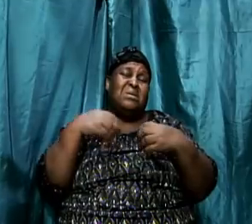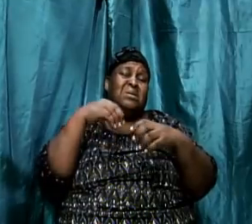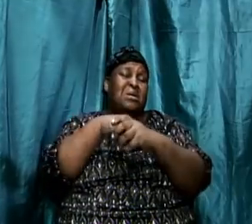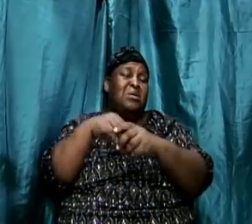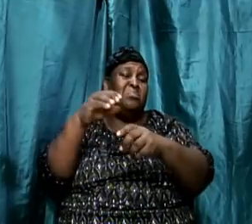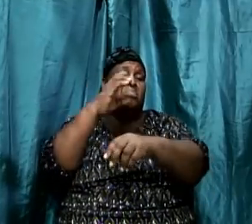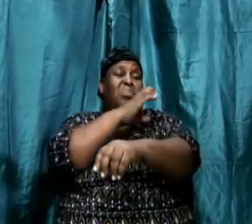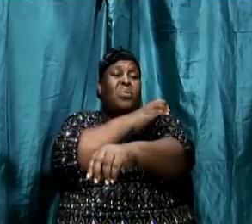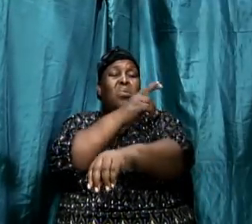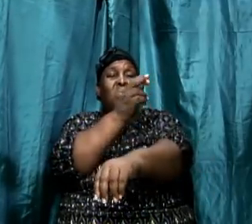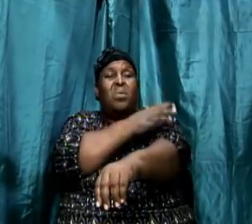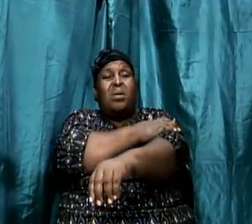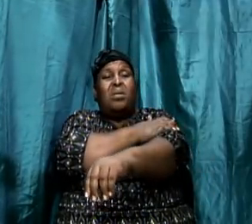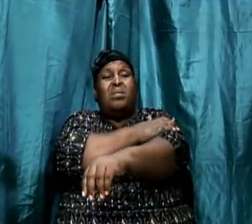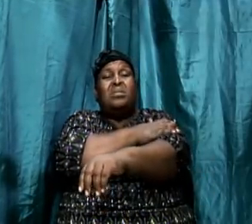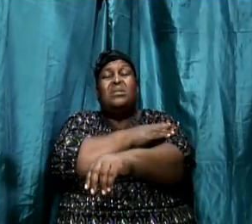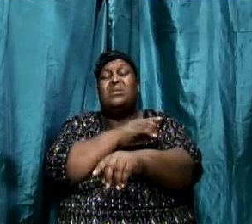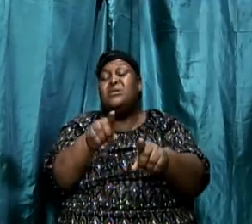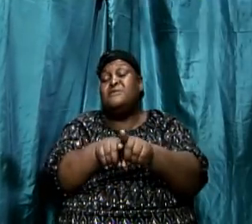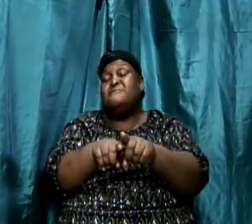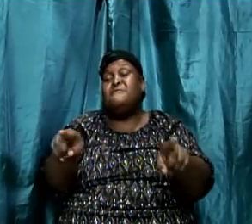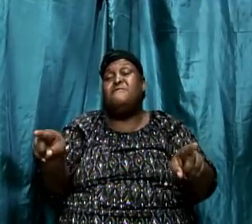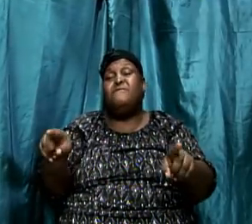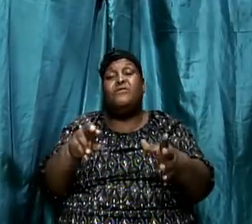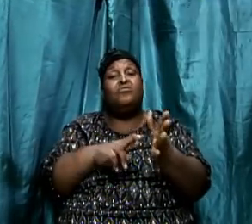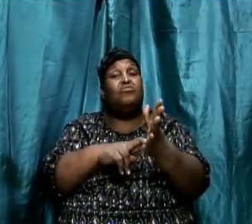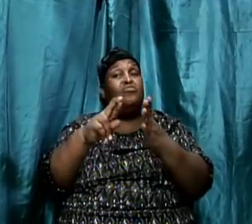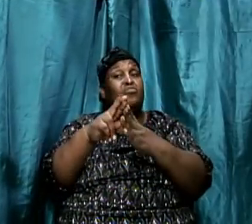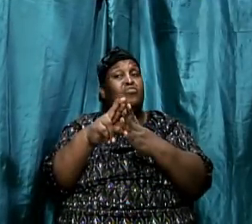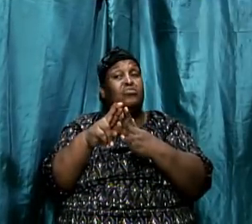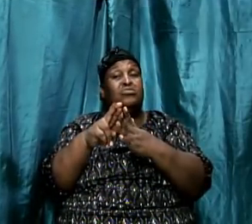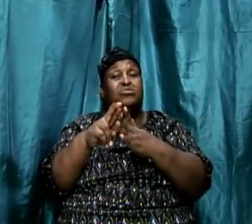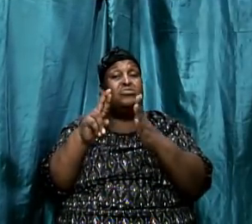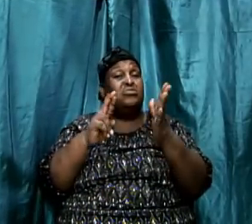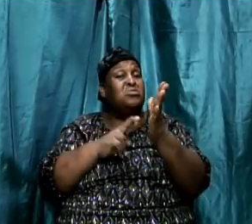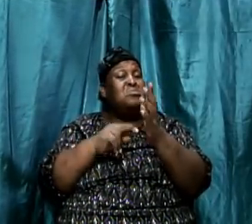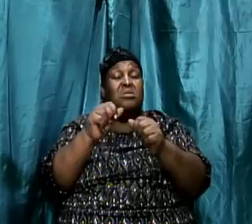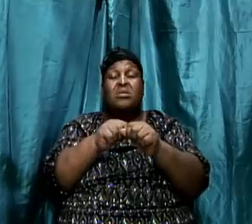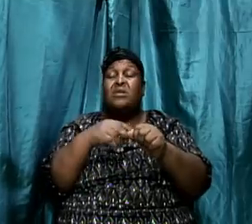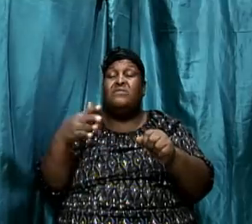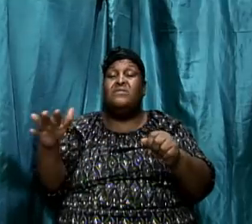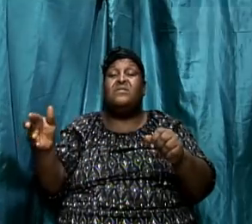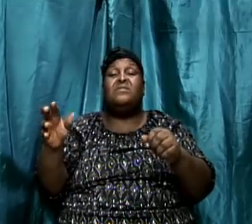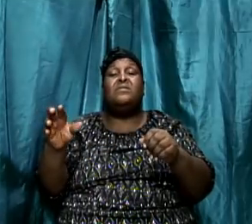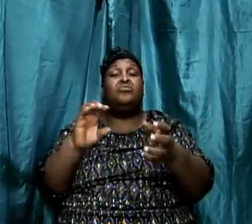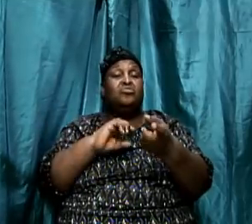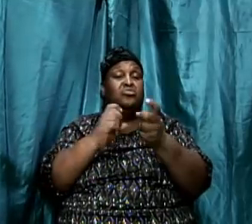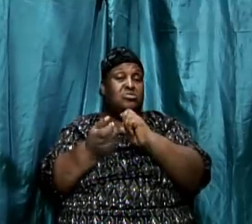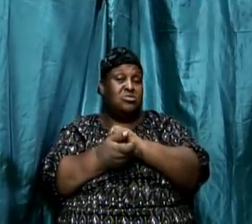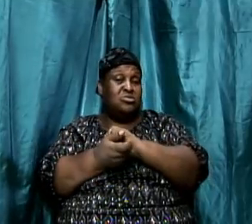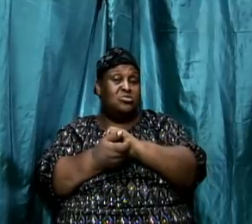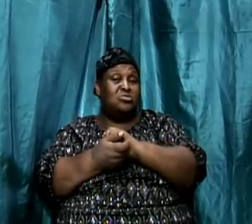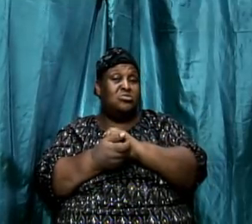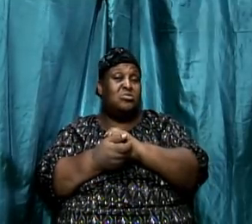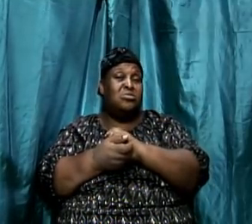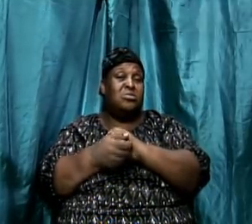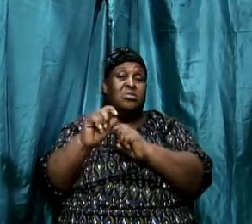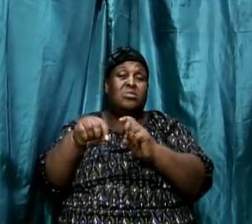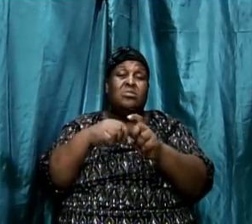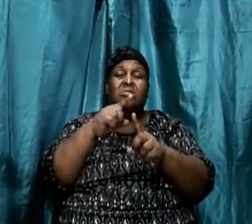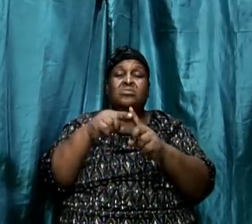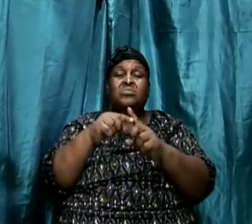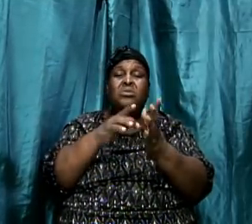the Old Testament. A total different set of rules. Everything has changed. And that's why when Jesus